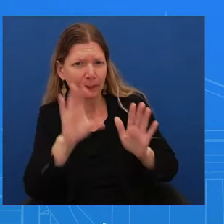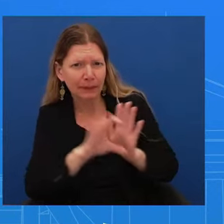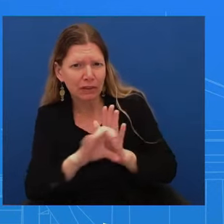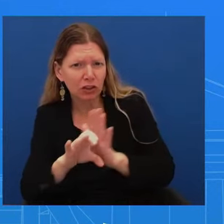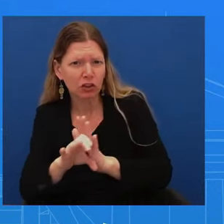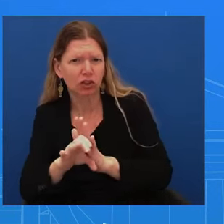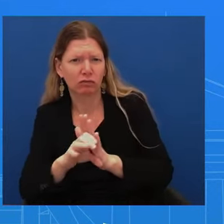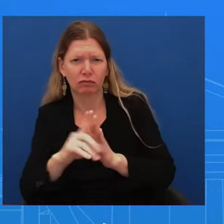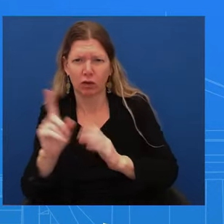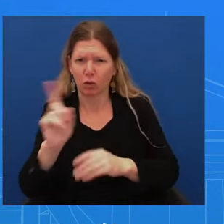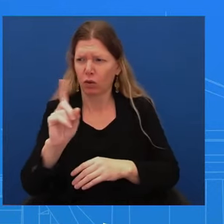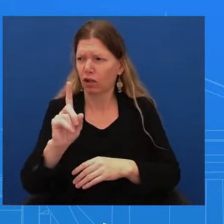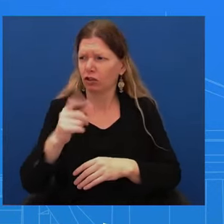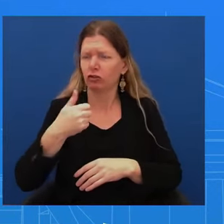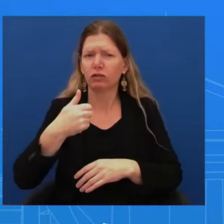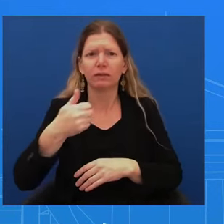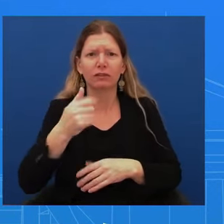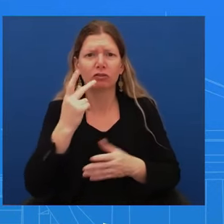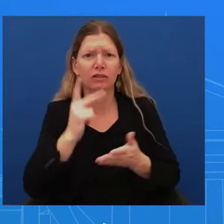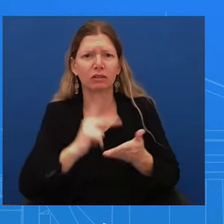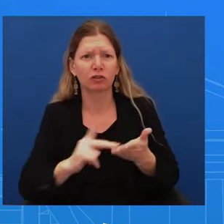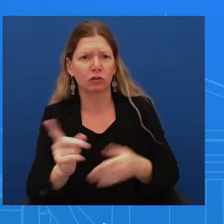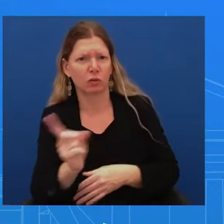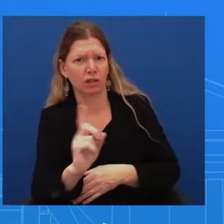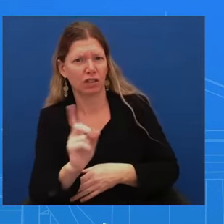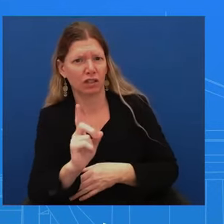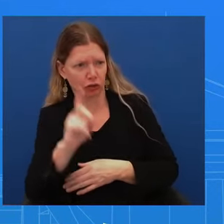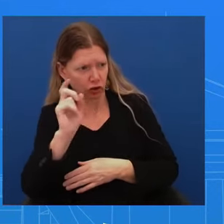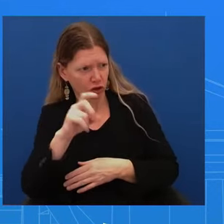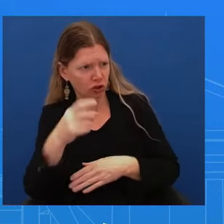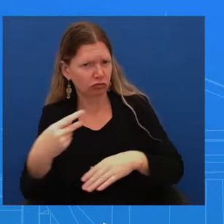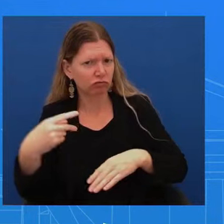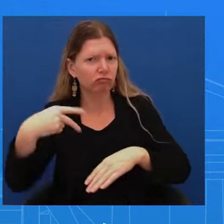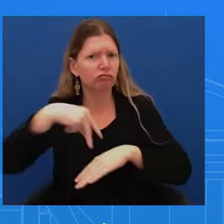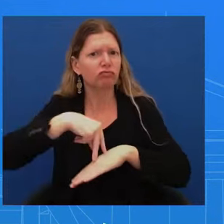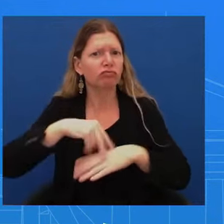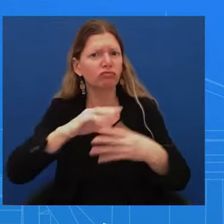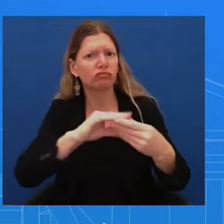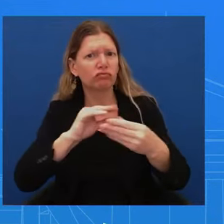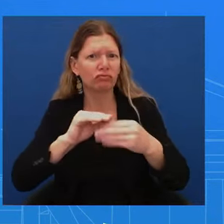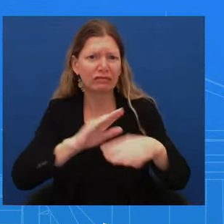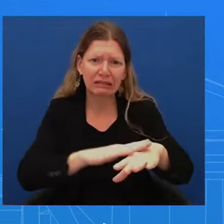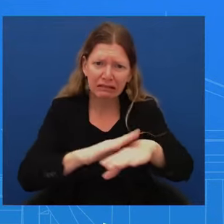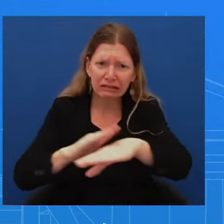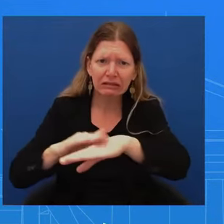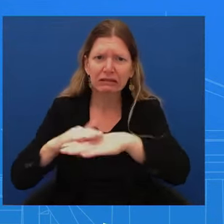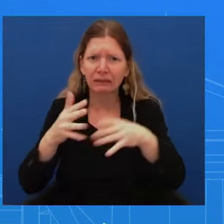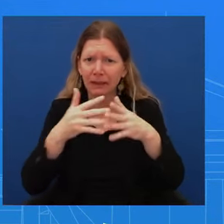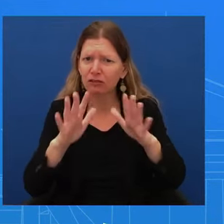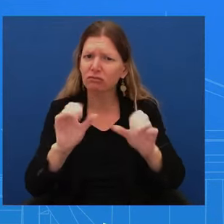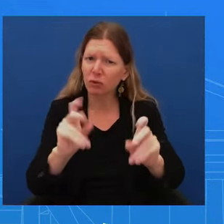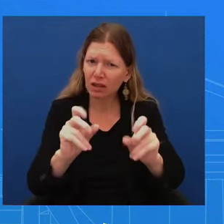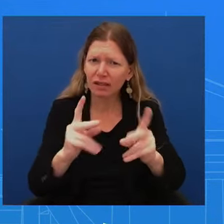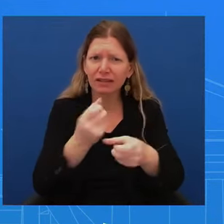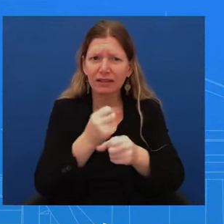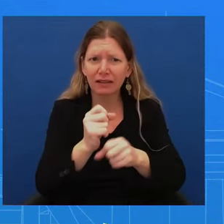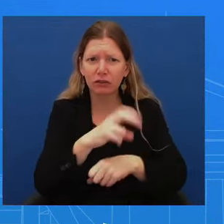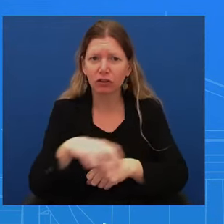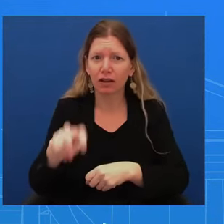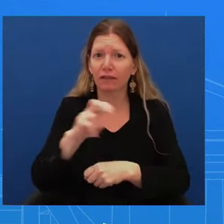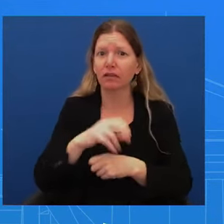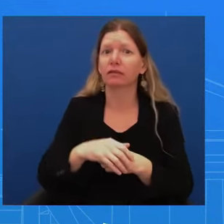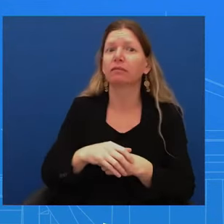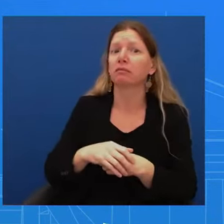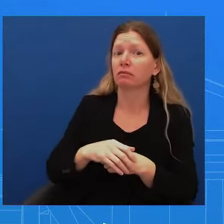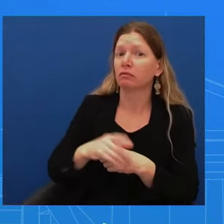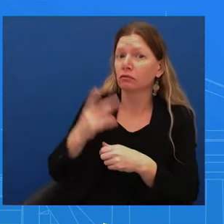for weeks and days talking about how the